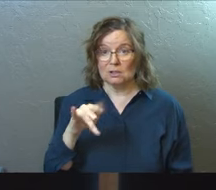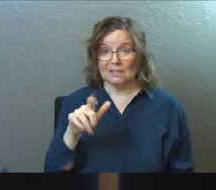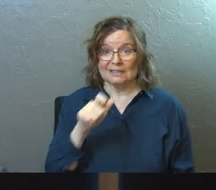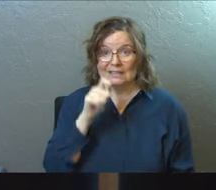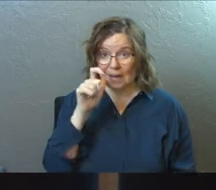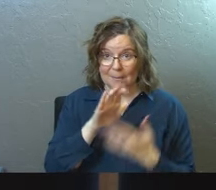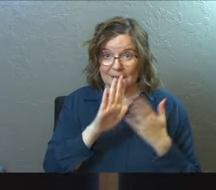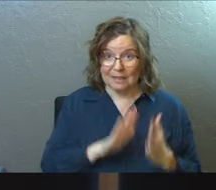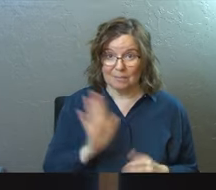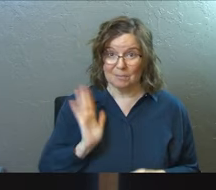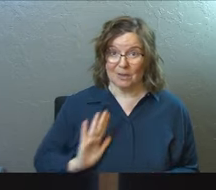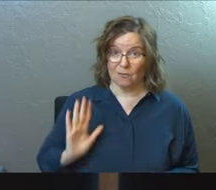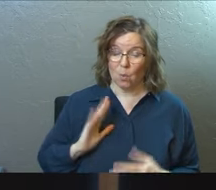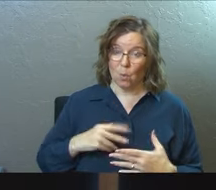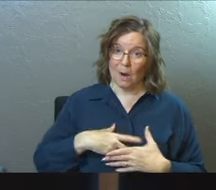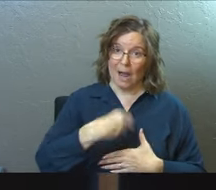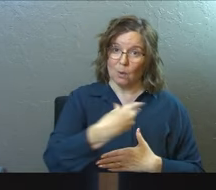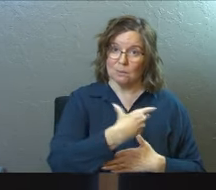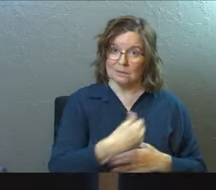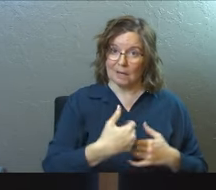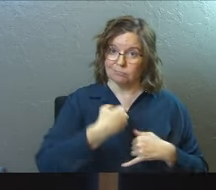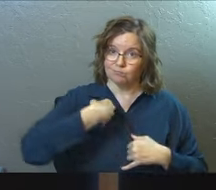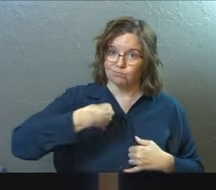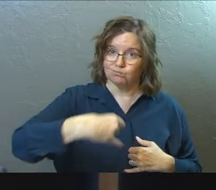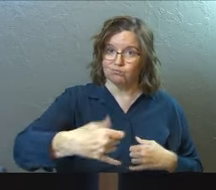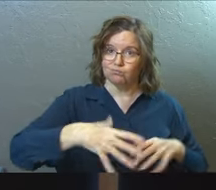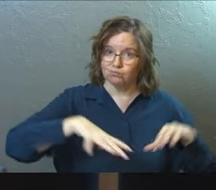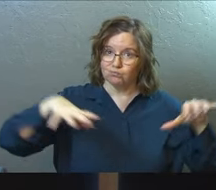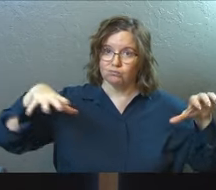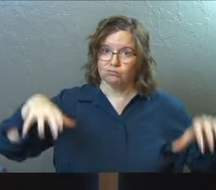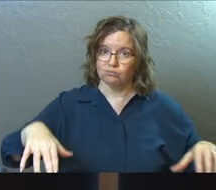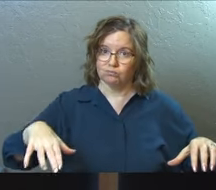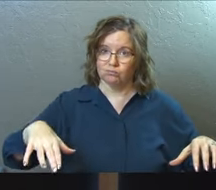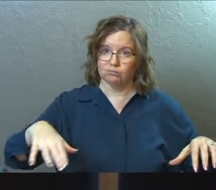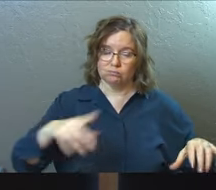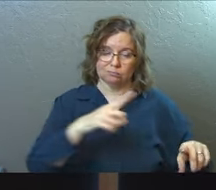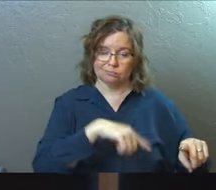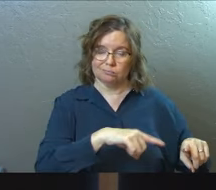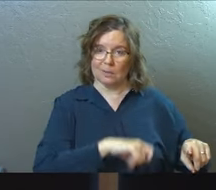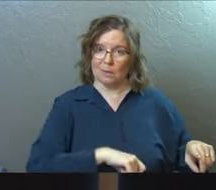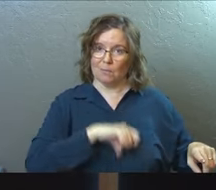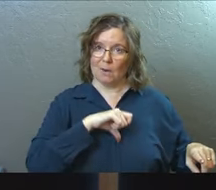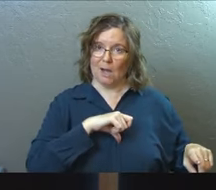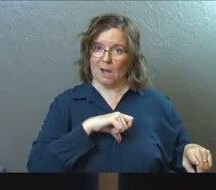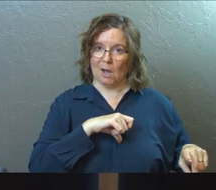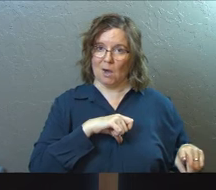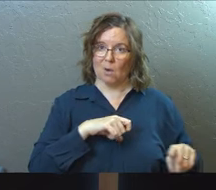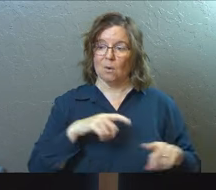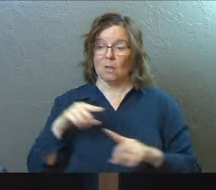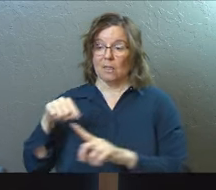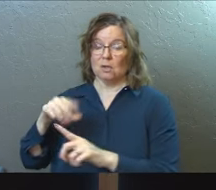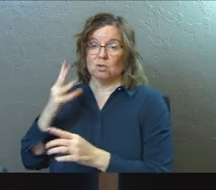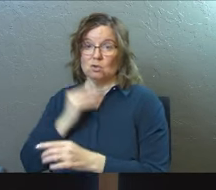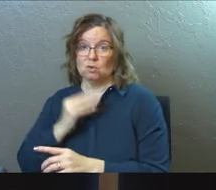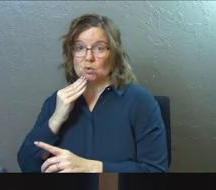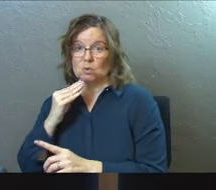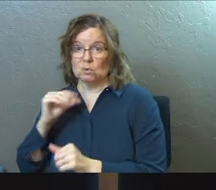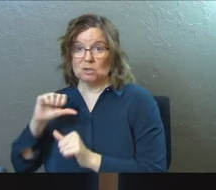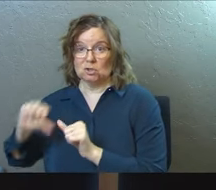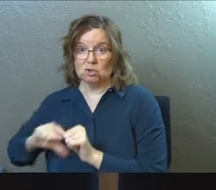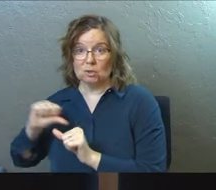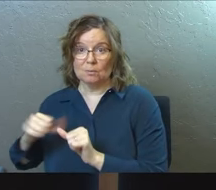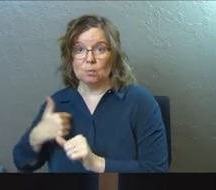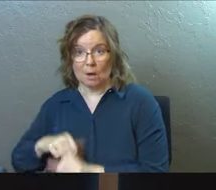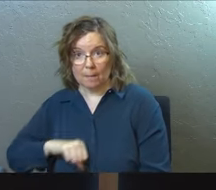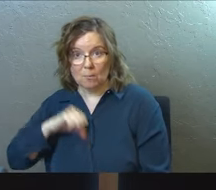called uncircumcised heathens by the Jews who were proud of their circumcision, even though it affected only their bodies and